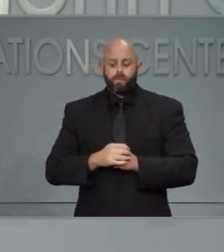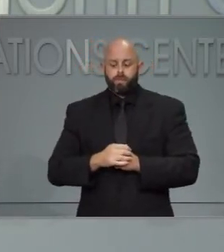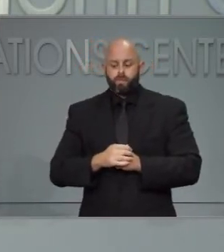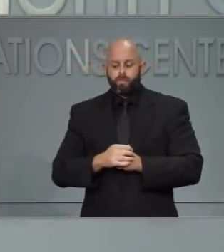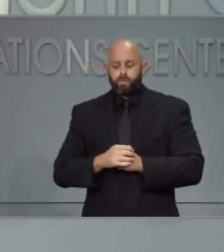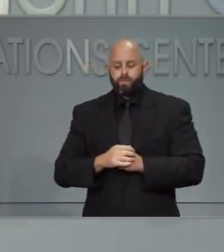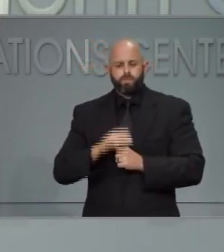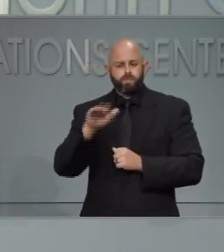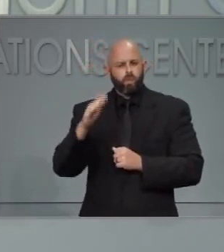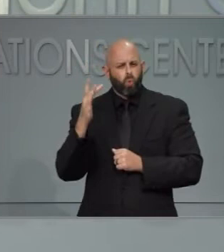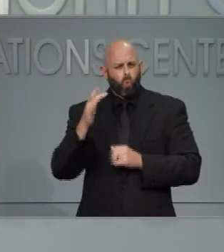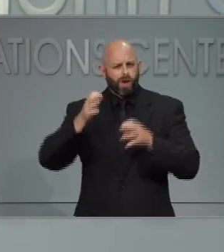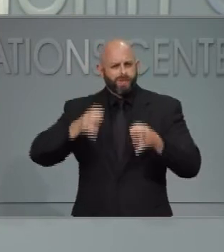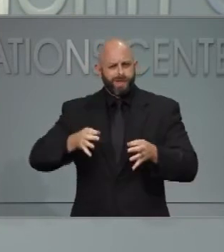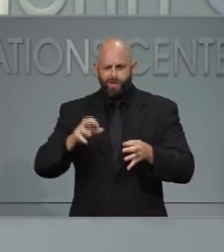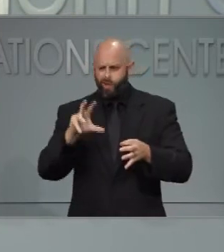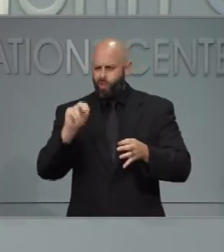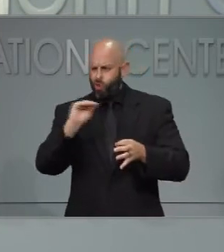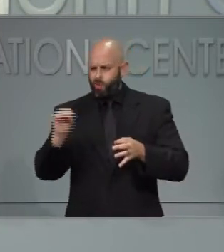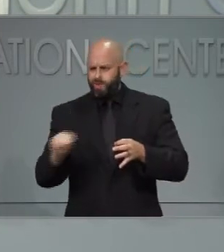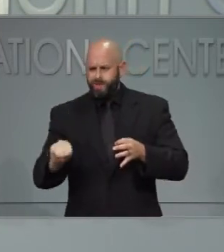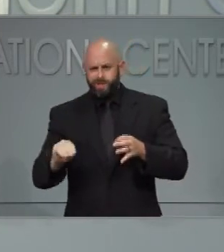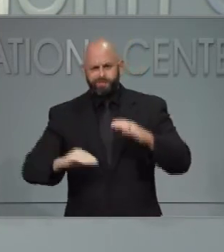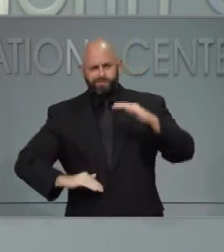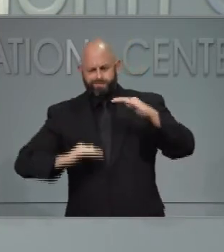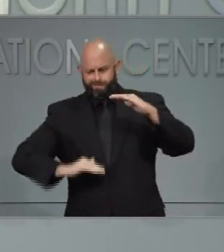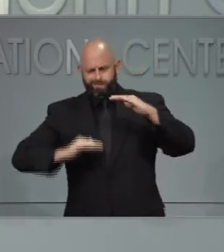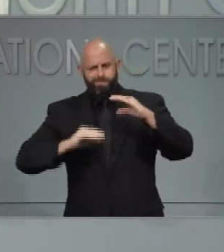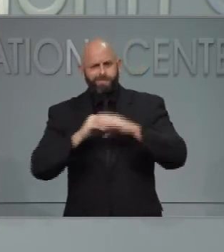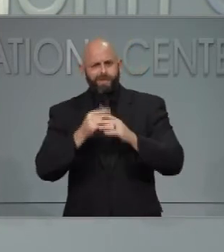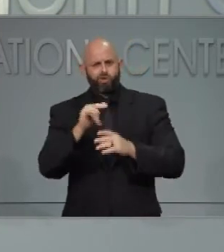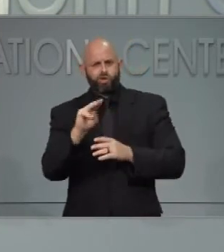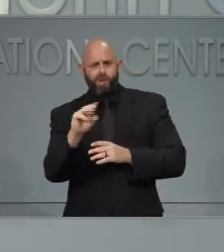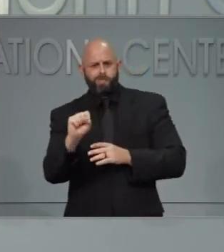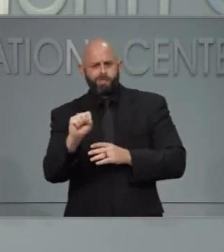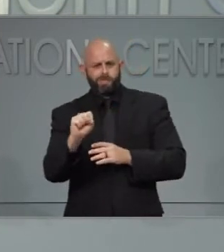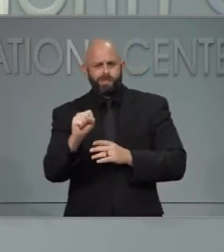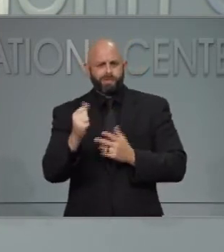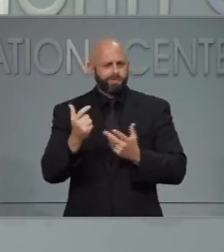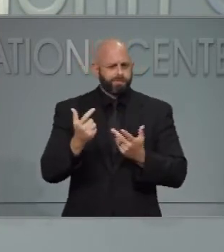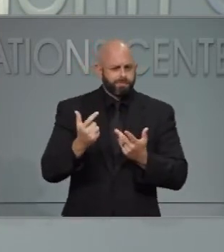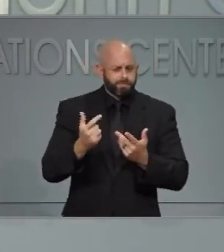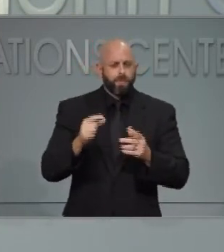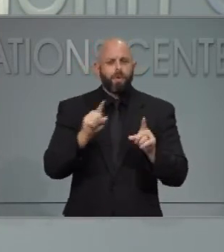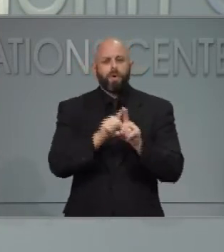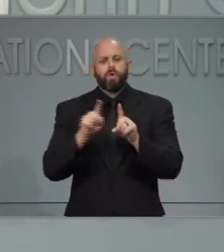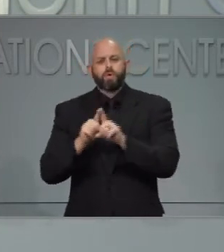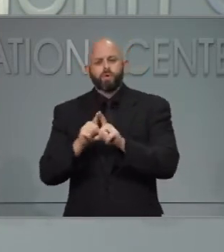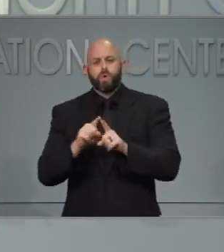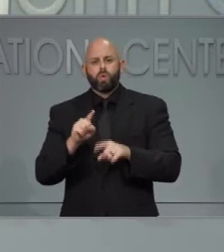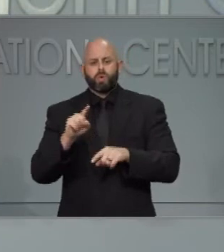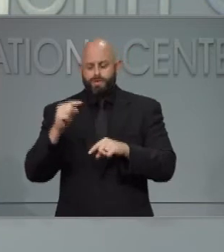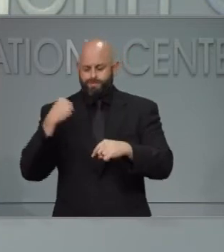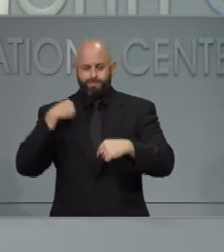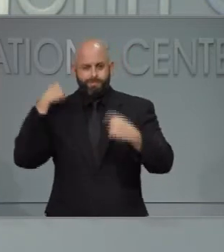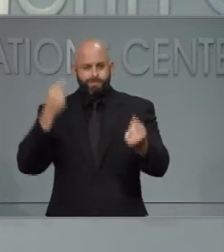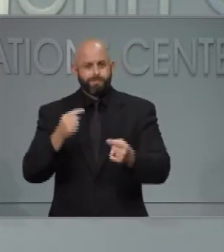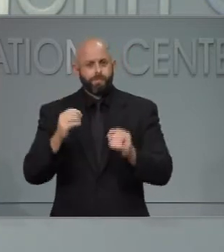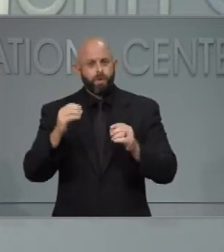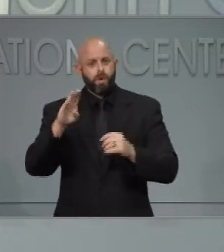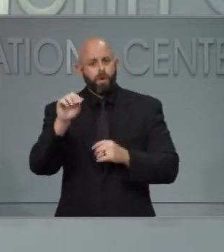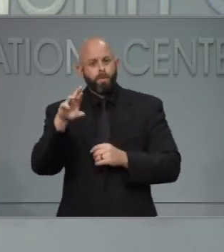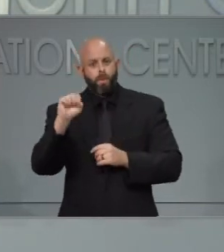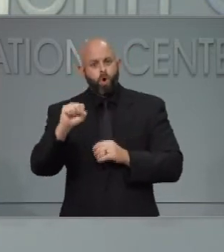for gyms, and what is your message to bar owners who are now going on, as you say, about six months of not being able to